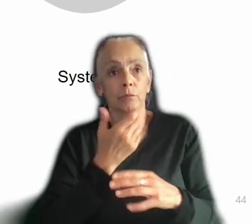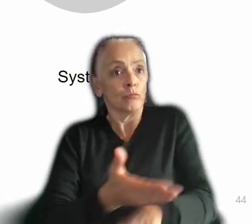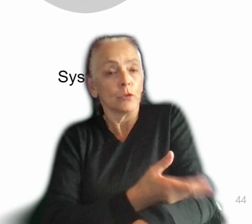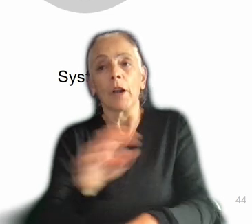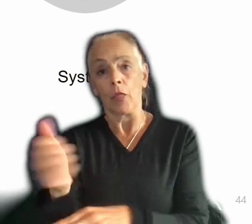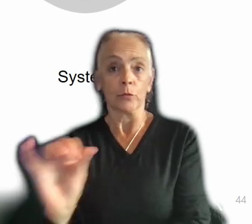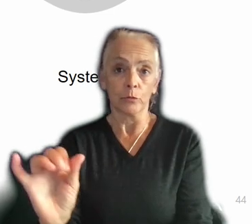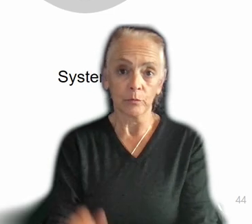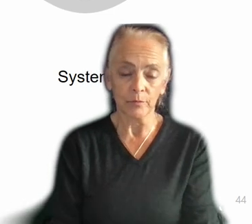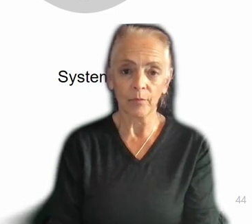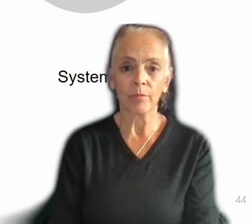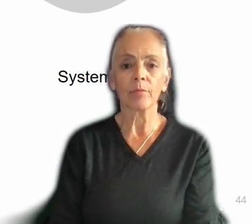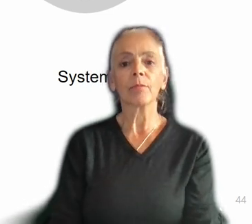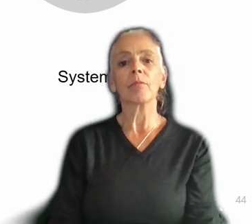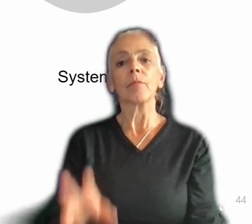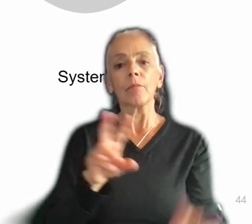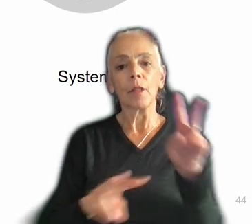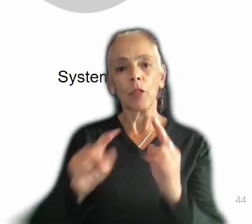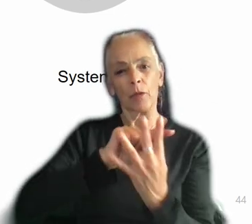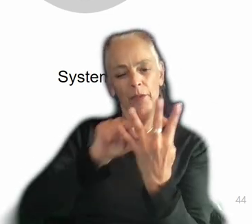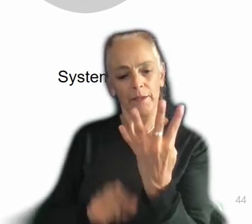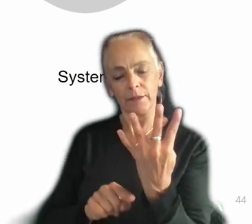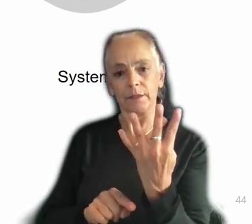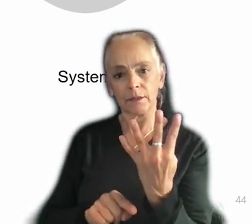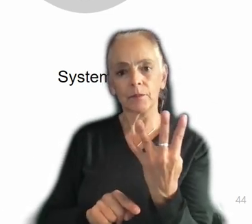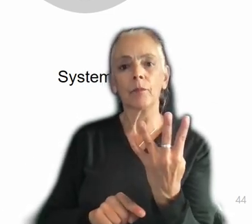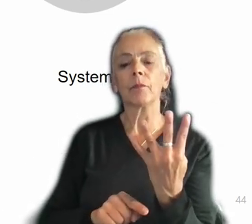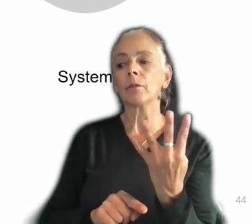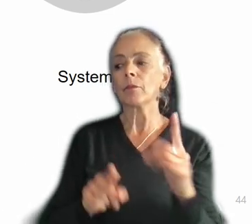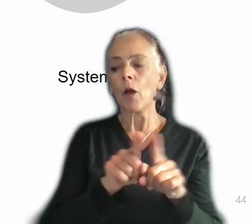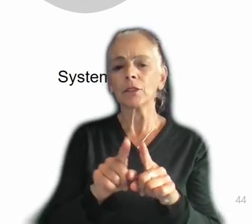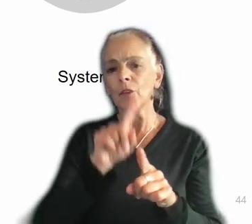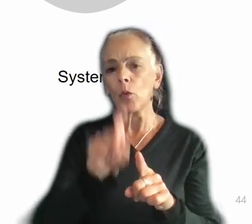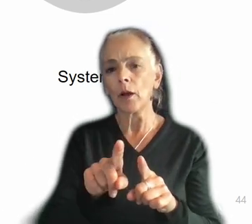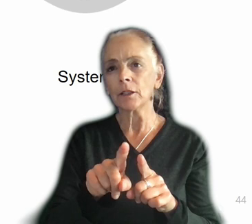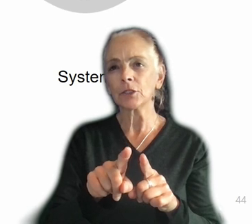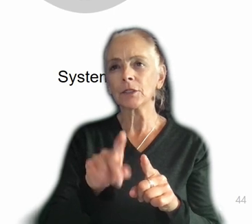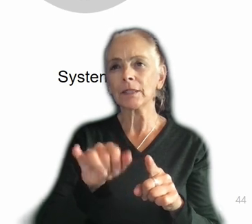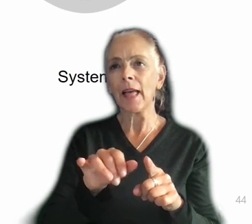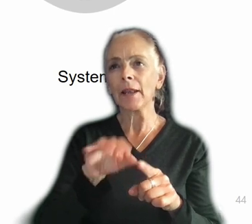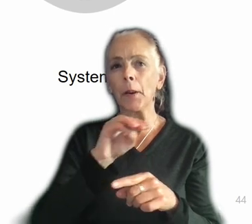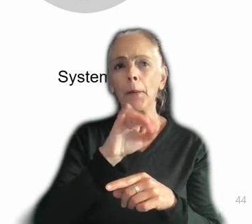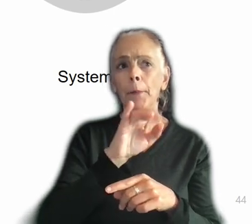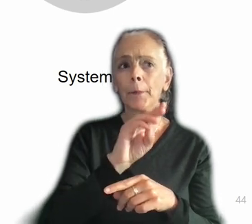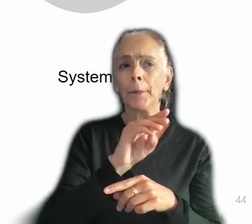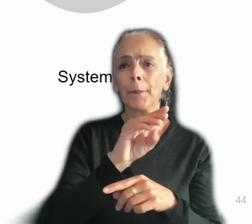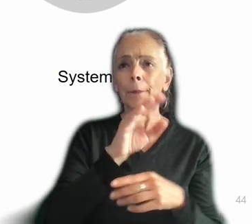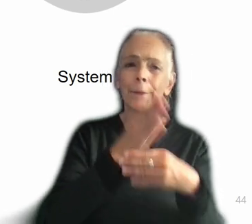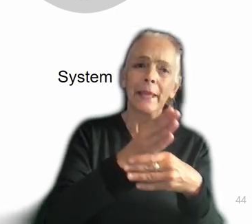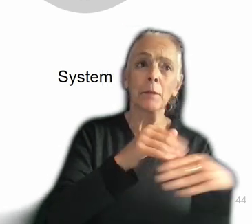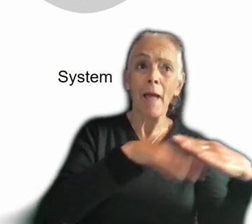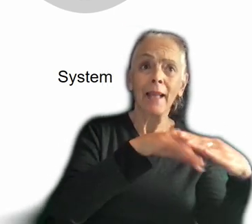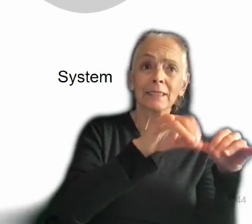when you look at these sort of four areas, there's a question as well of, like, is this a min-max system or is this something where you can sort of cap out on all of them? So